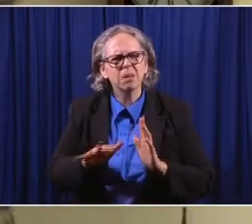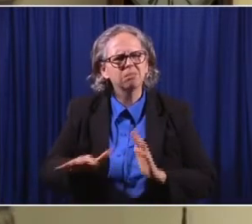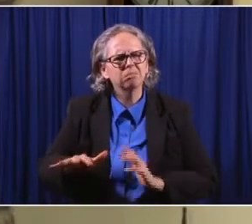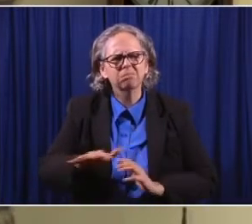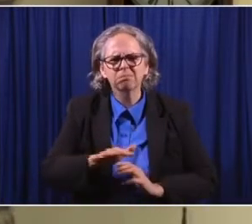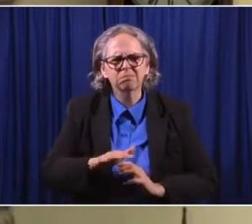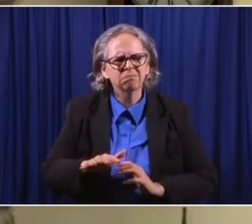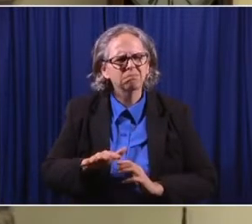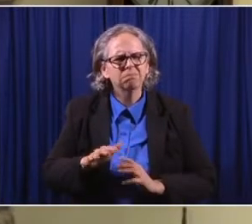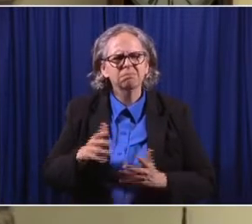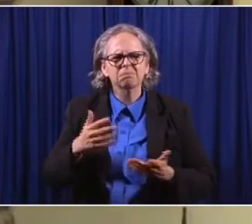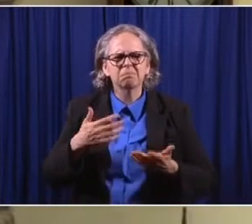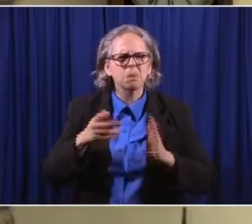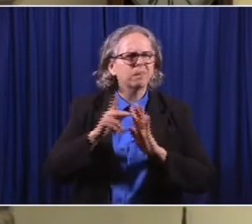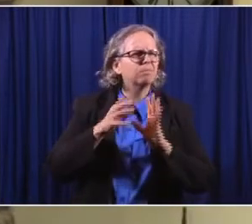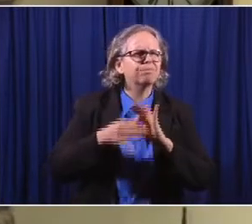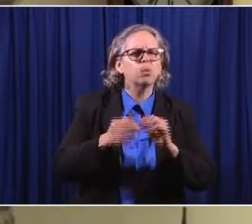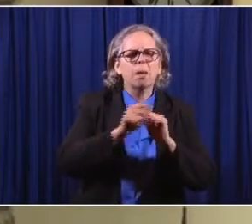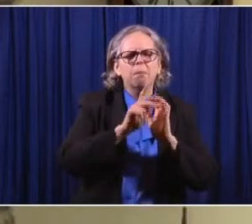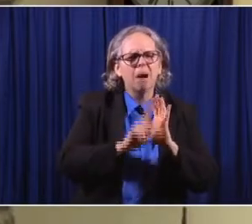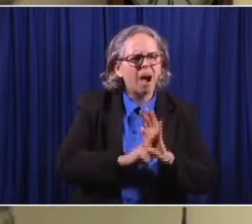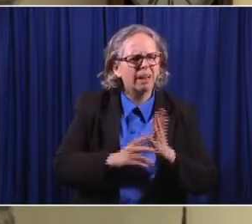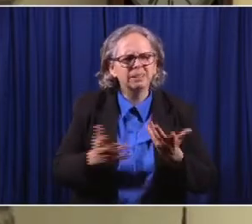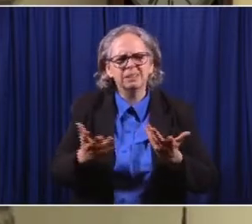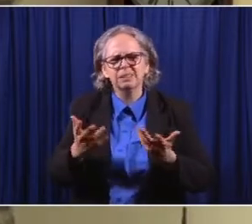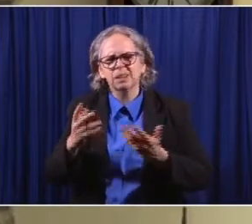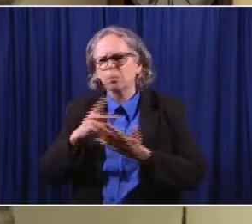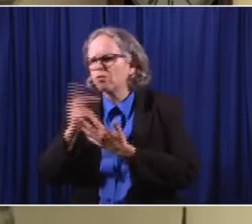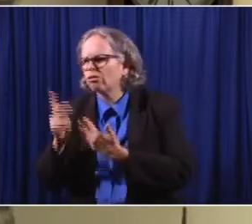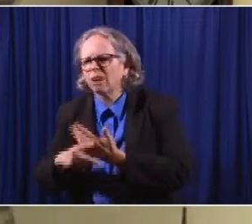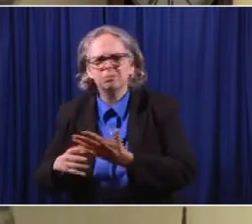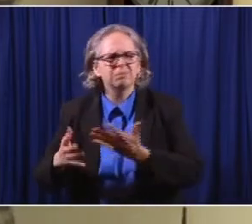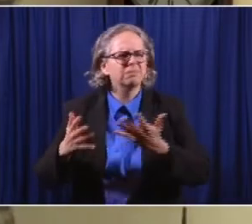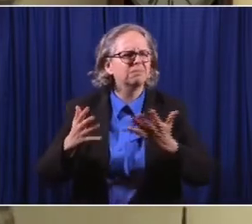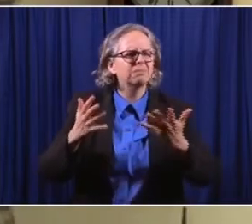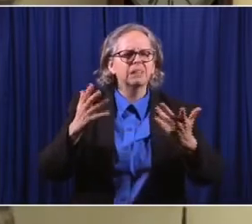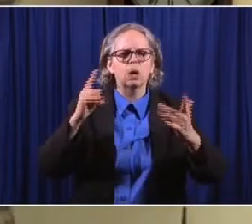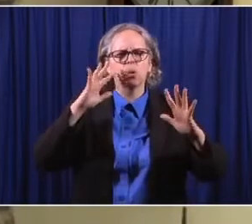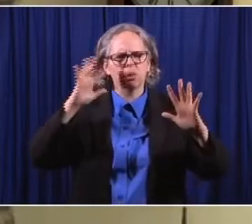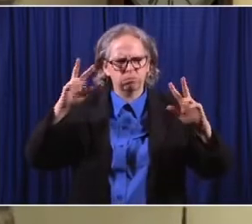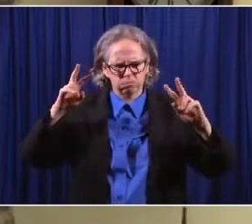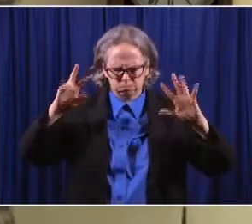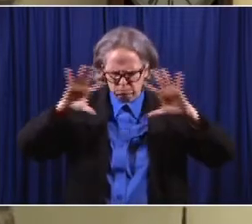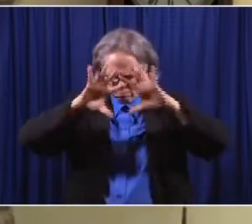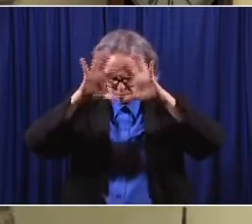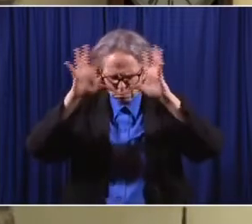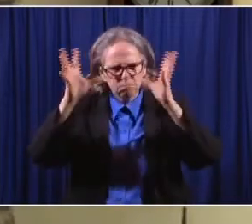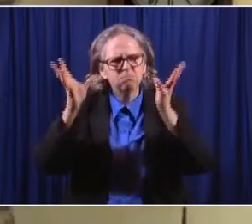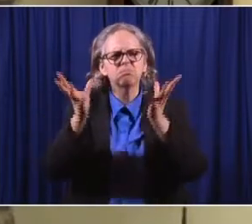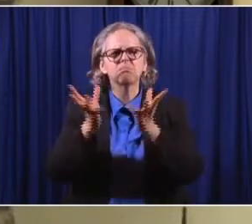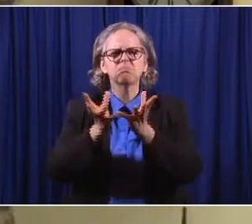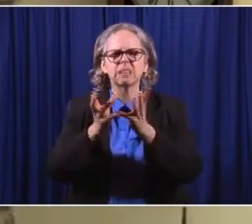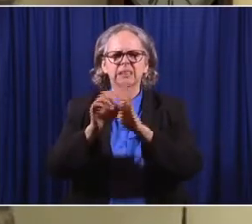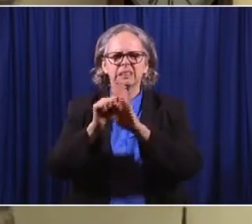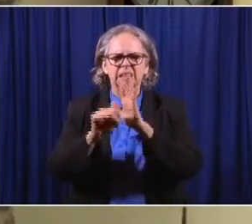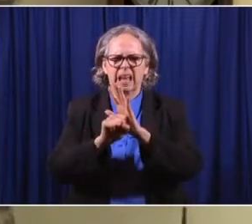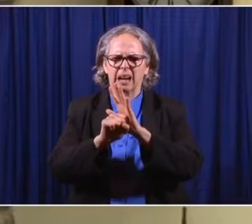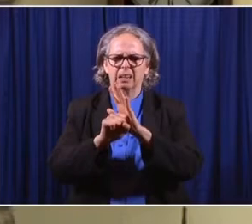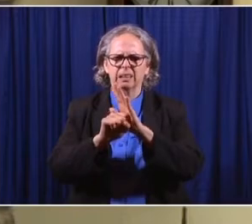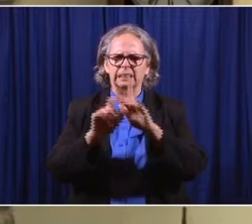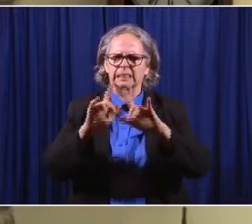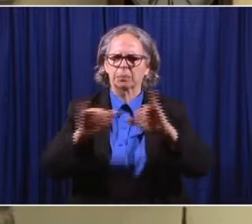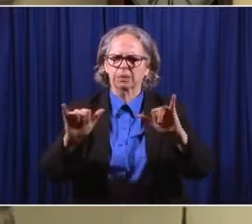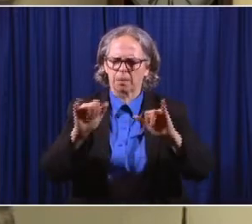was. So he had the ability to combine it really on the ground level with with individuals, but to see them the big, the big, big